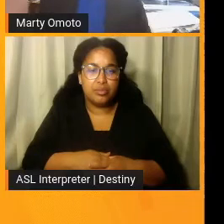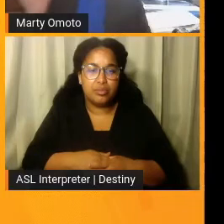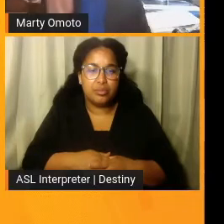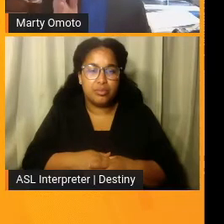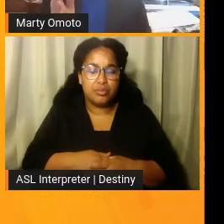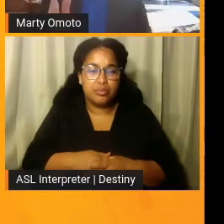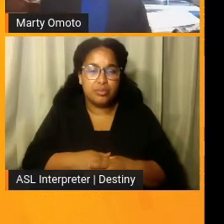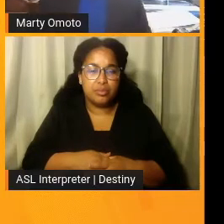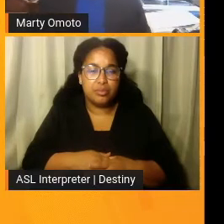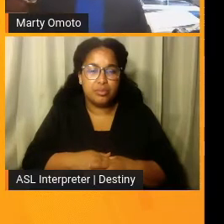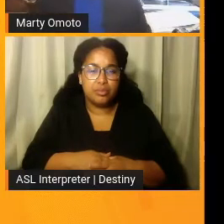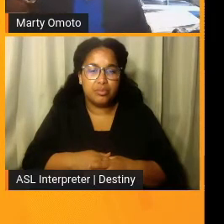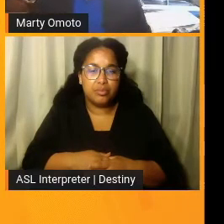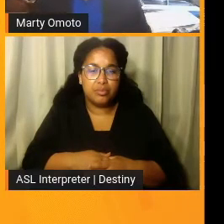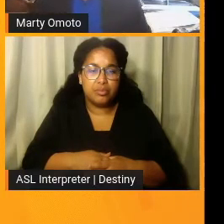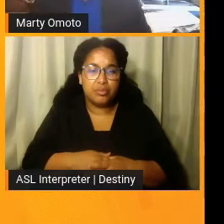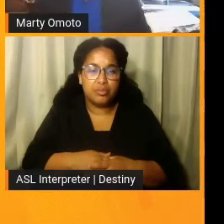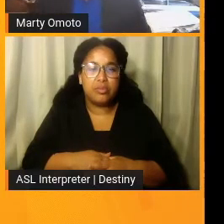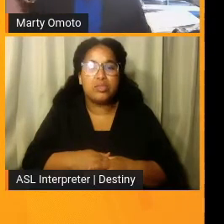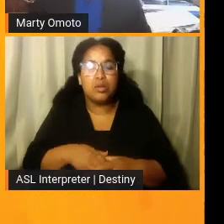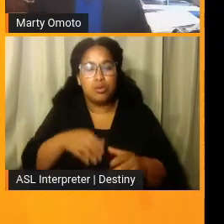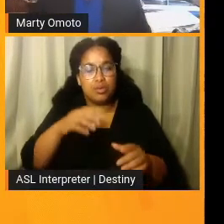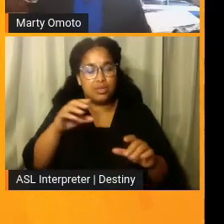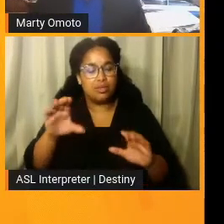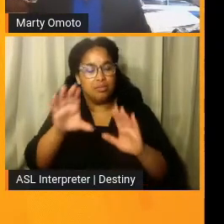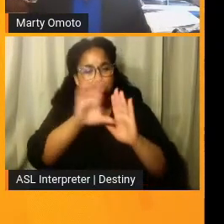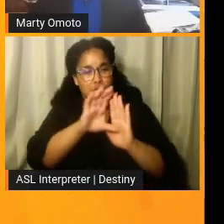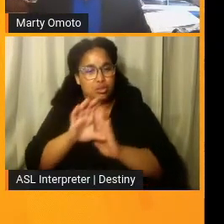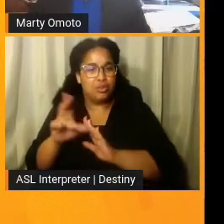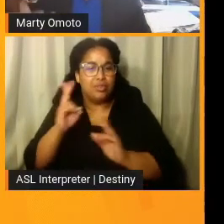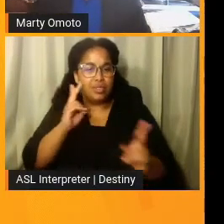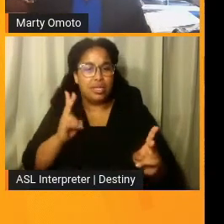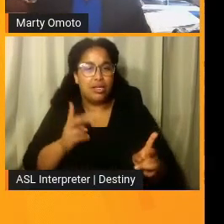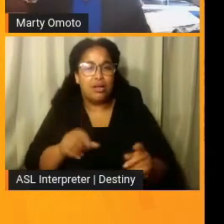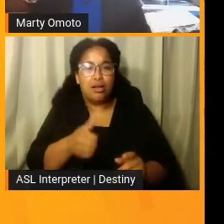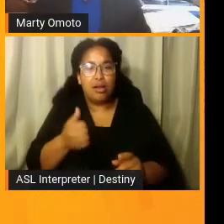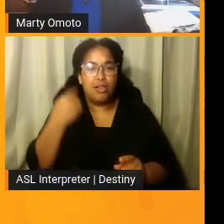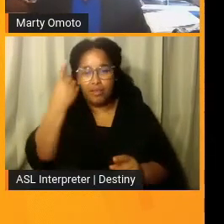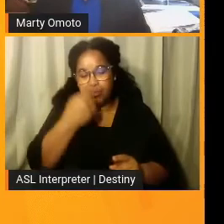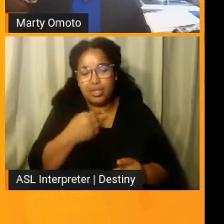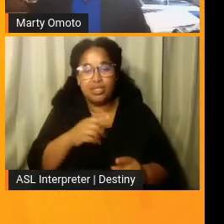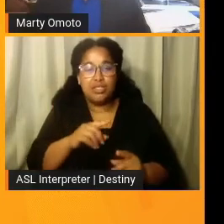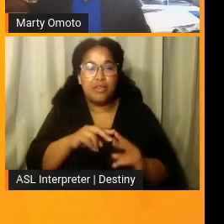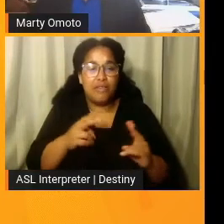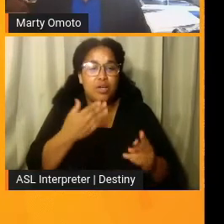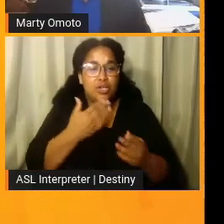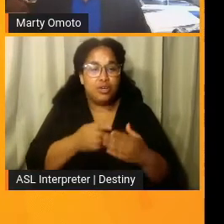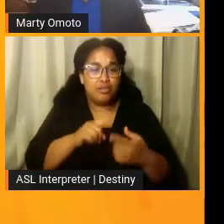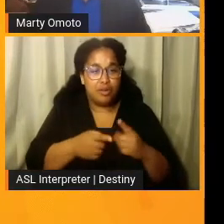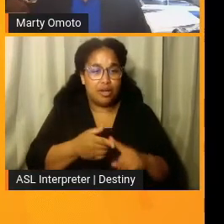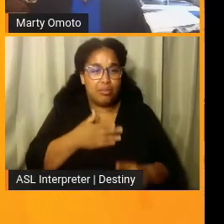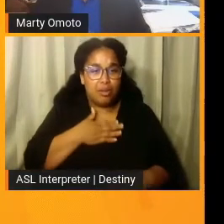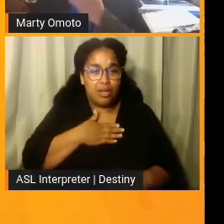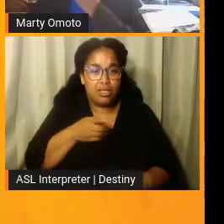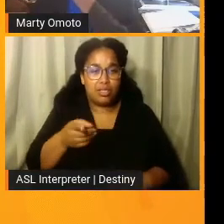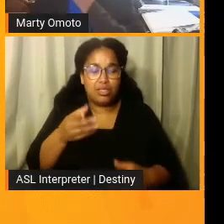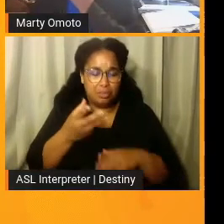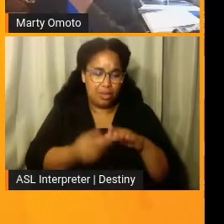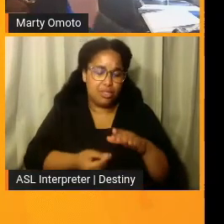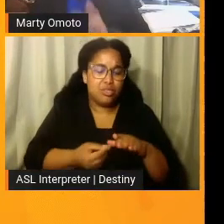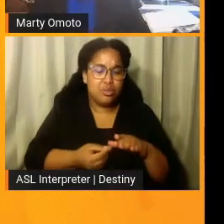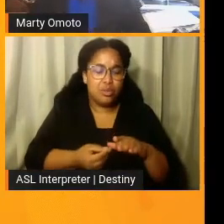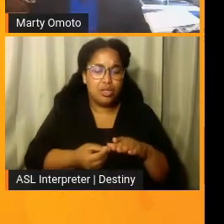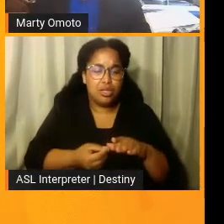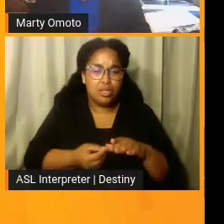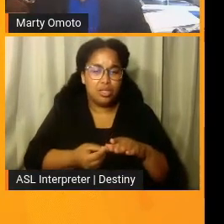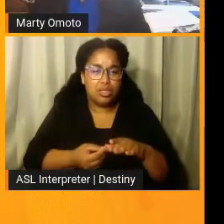And remember looking at those faces and this is a another face of actually a very good friend of mine. Uh, she has, she passed away in, uh,